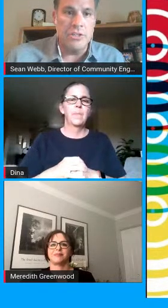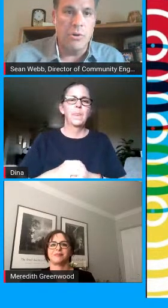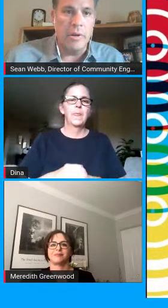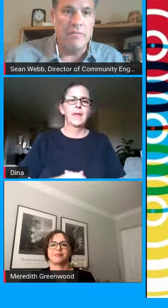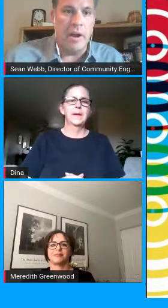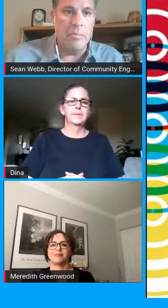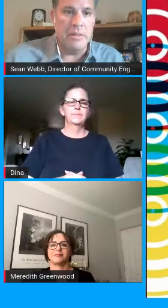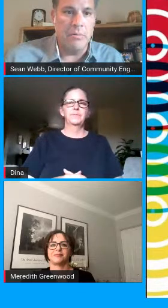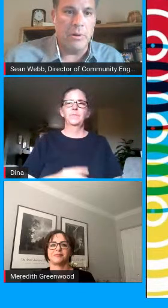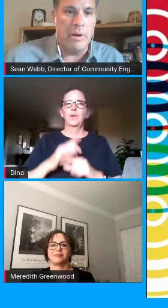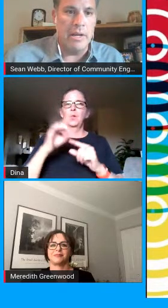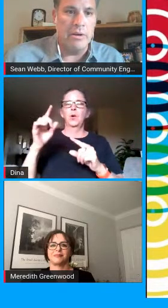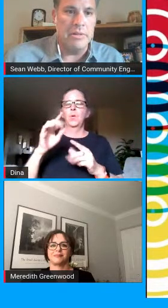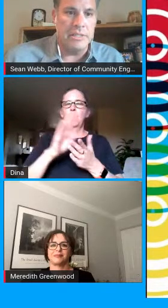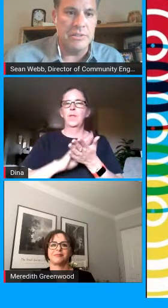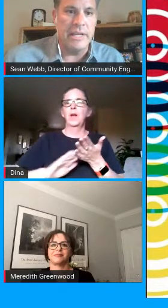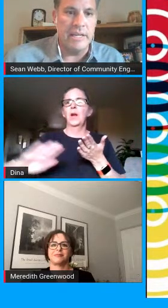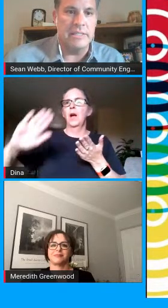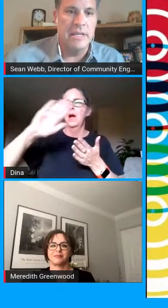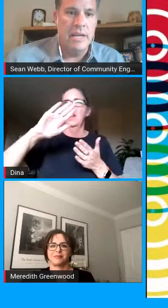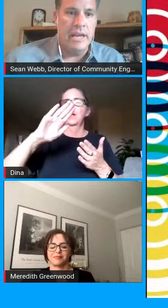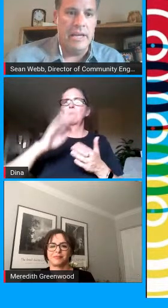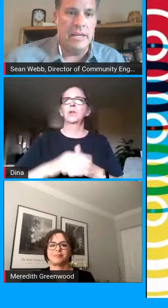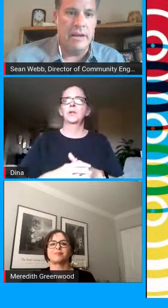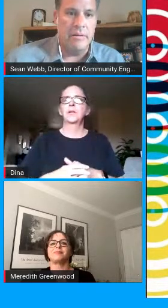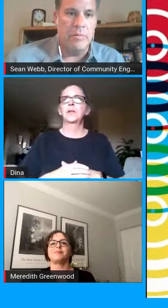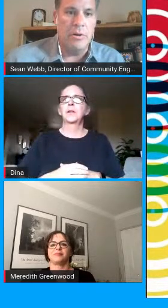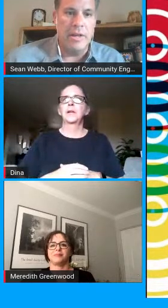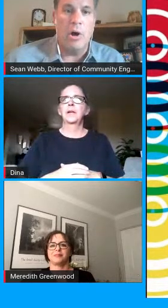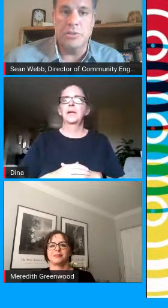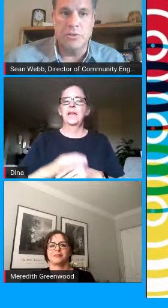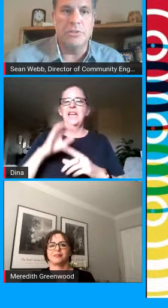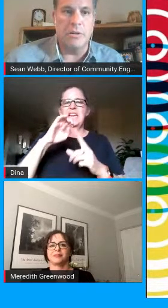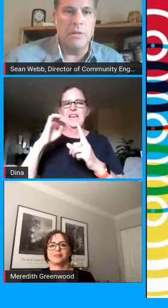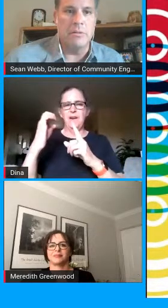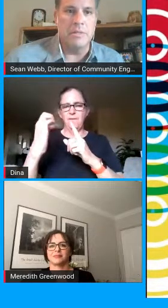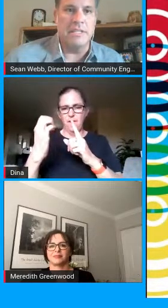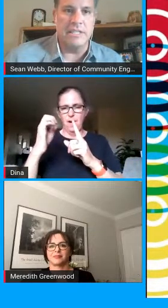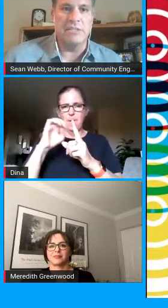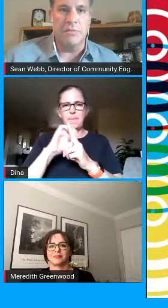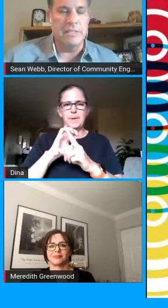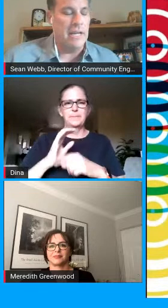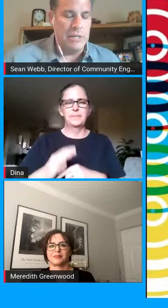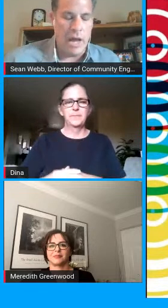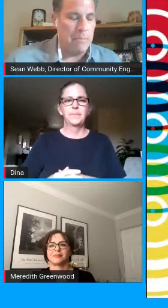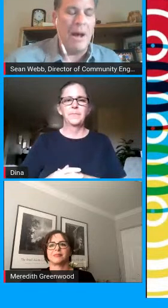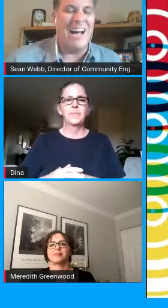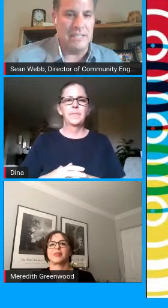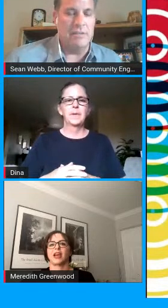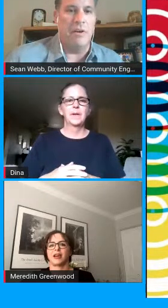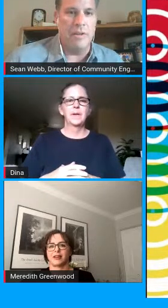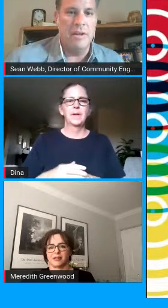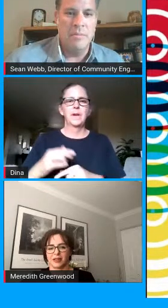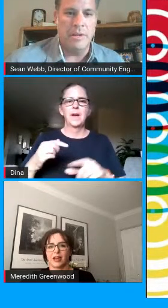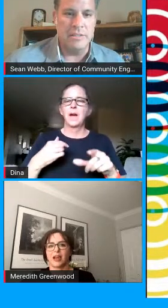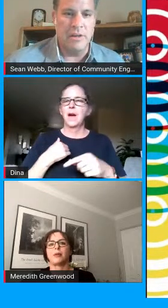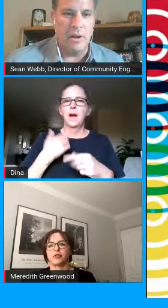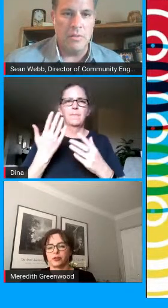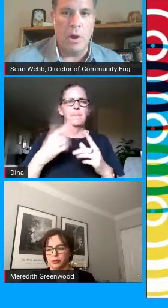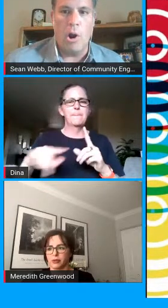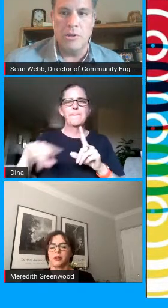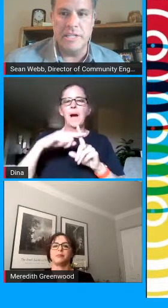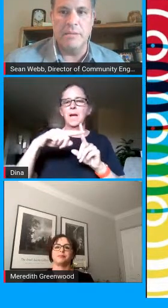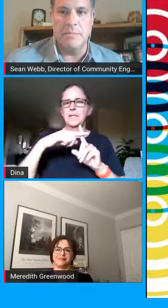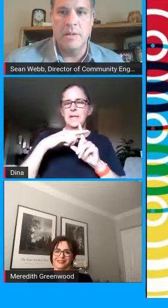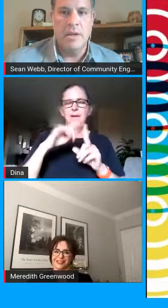the college going environment that we're creating here in desert sands and uh we know that all students are going to be able to be successful this i'm positive of it because